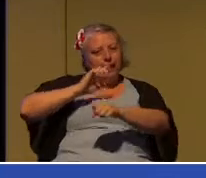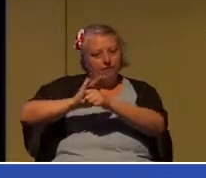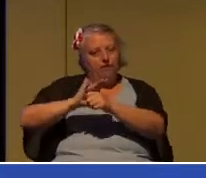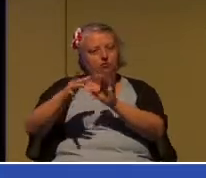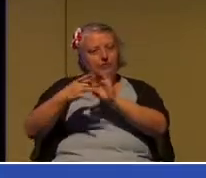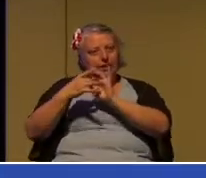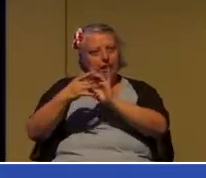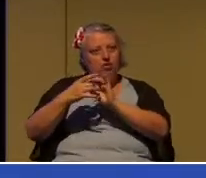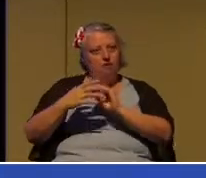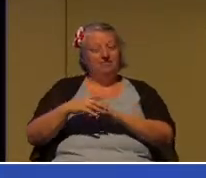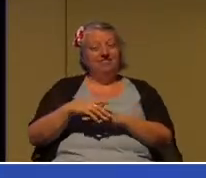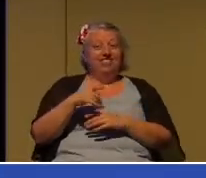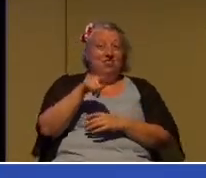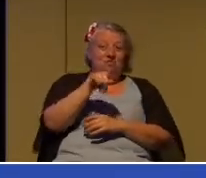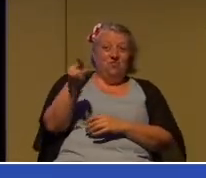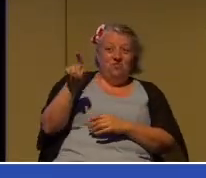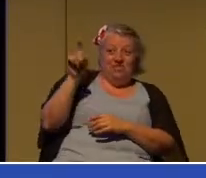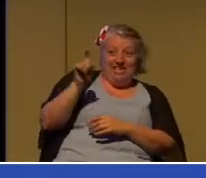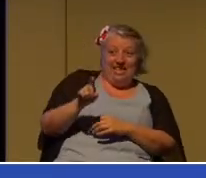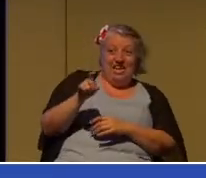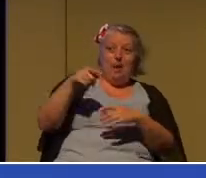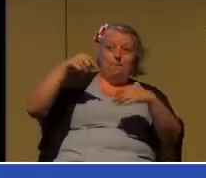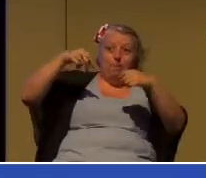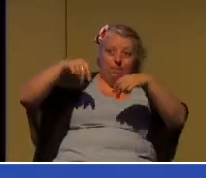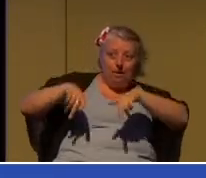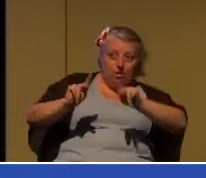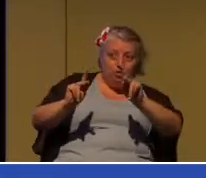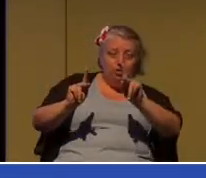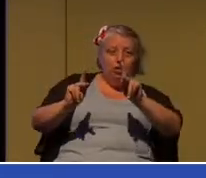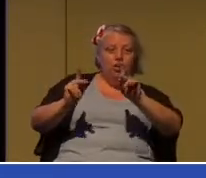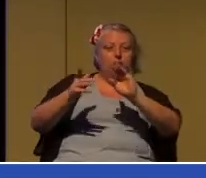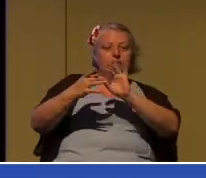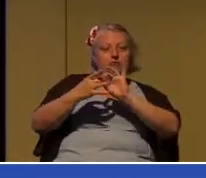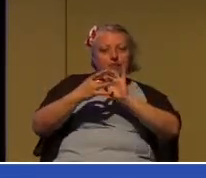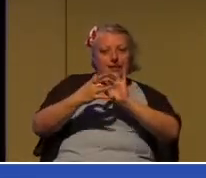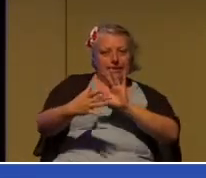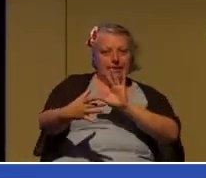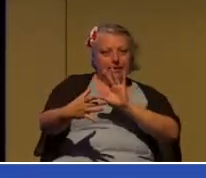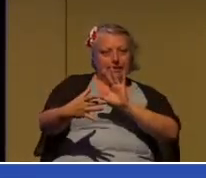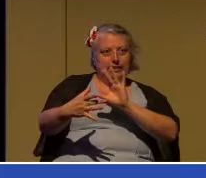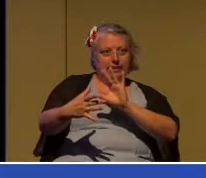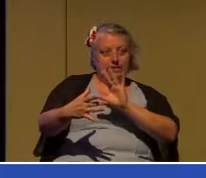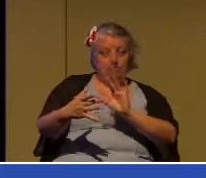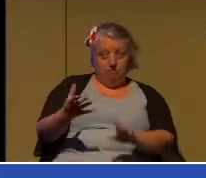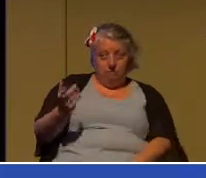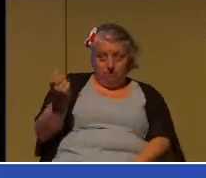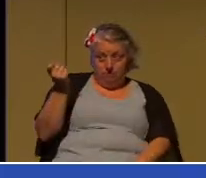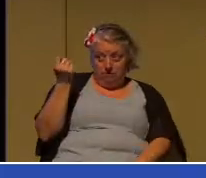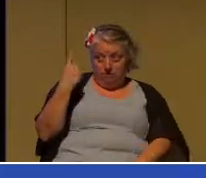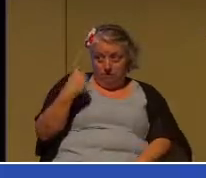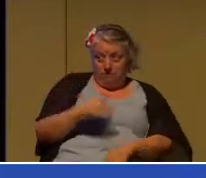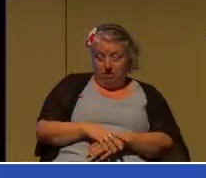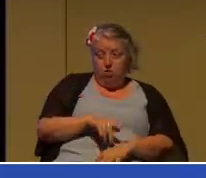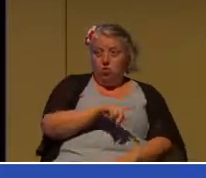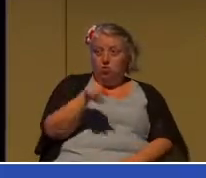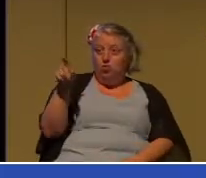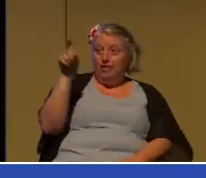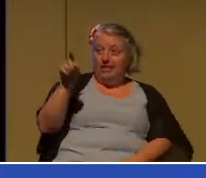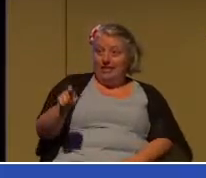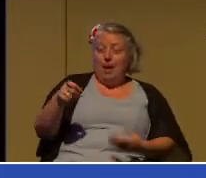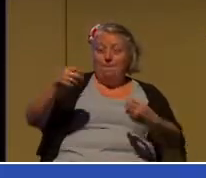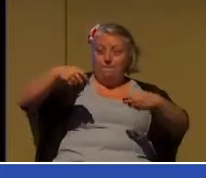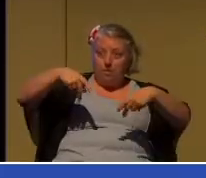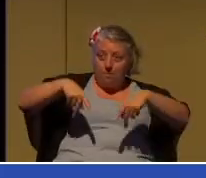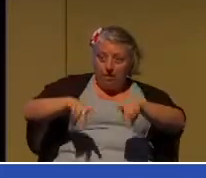permission to be released. Do you hear me? You need permission to be